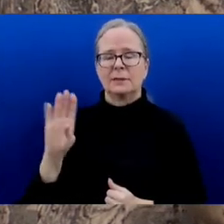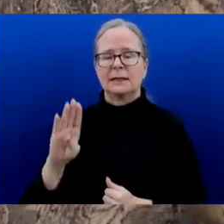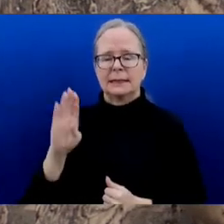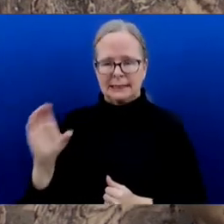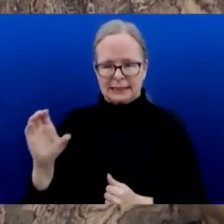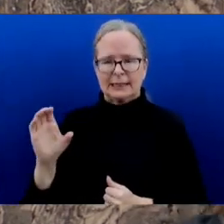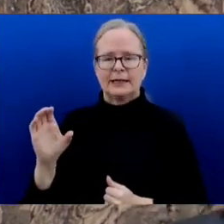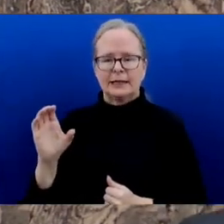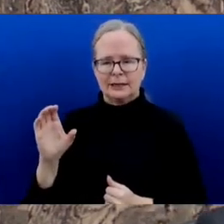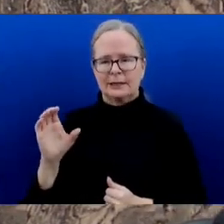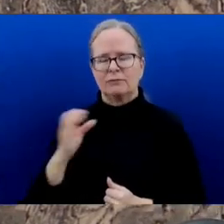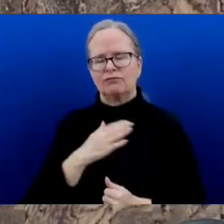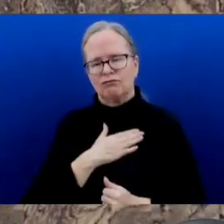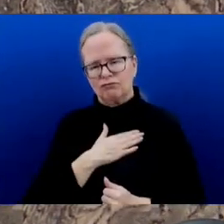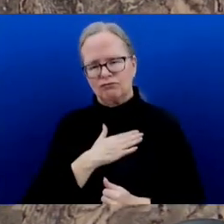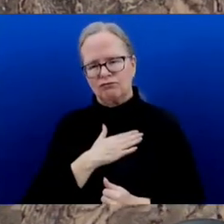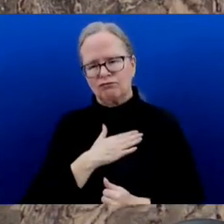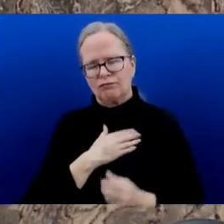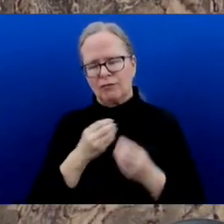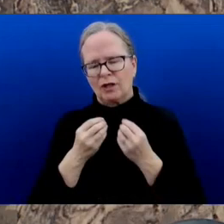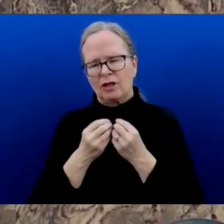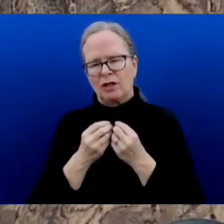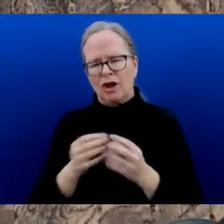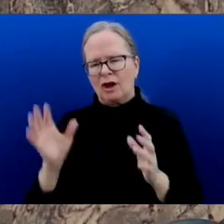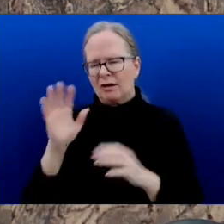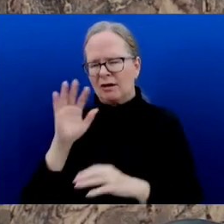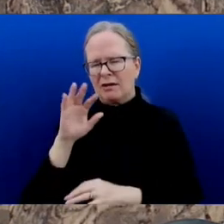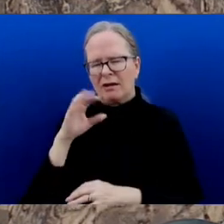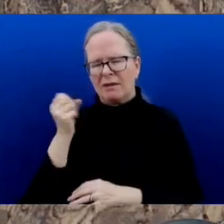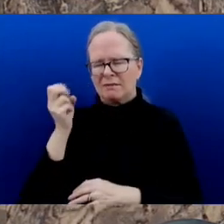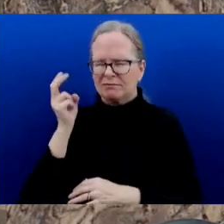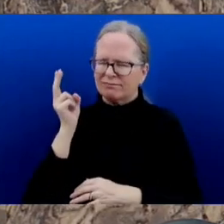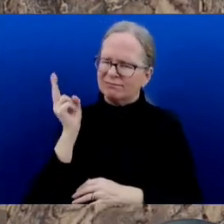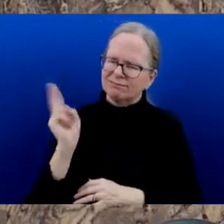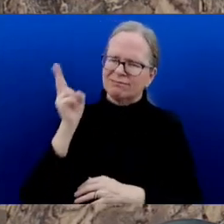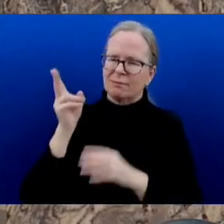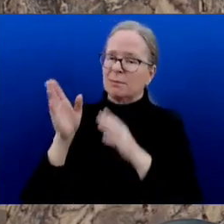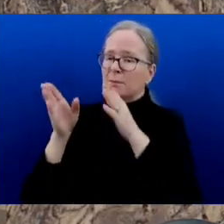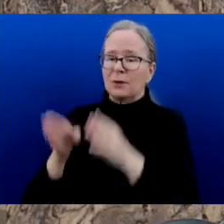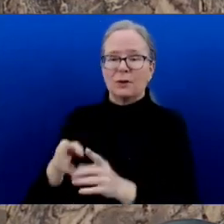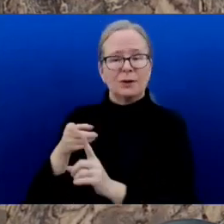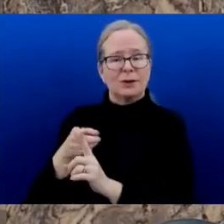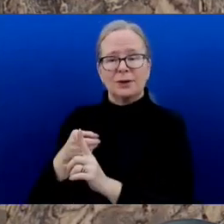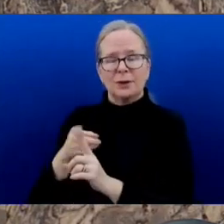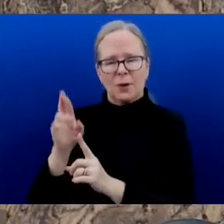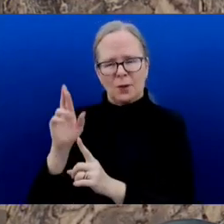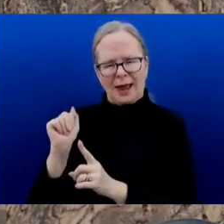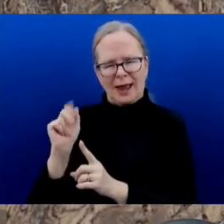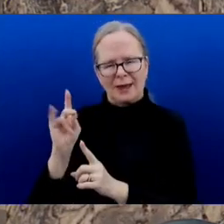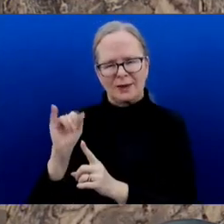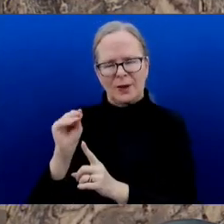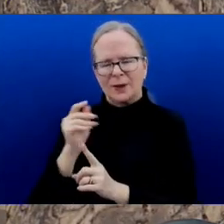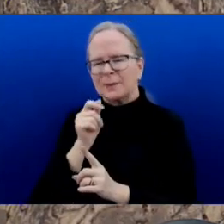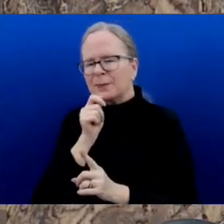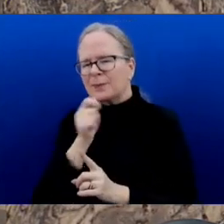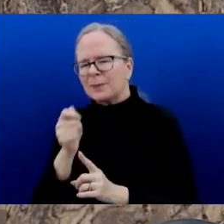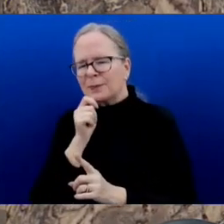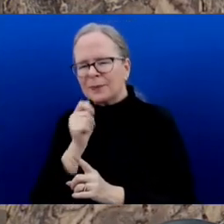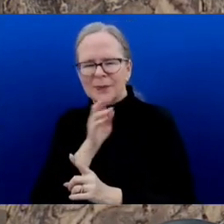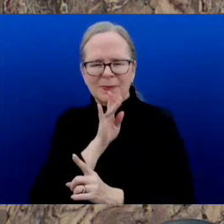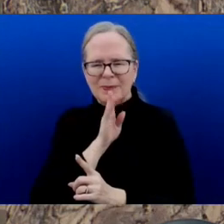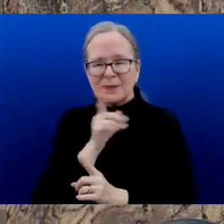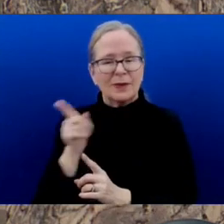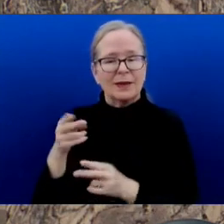veteran news radio broadcast journalist icon, known for his four-decade tenure at CKNW,